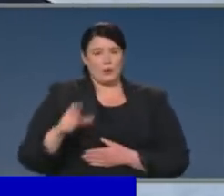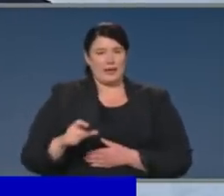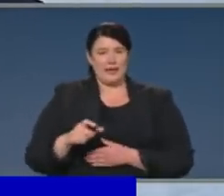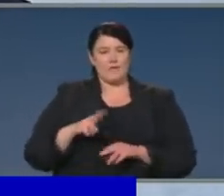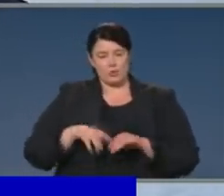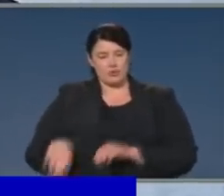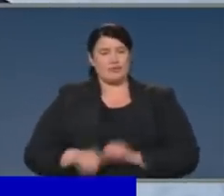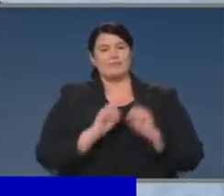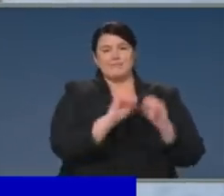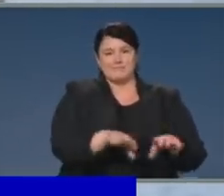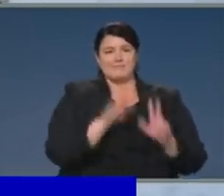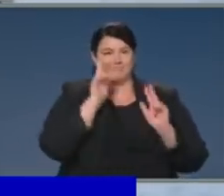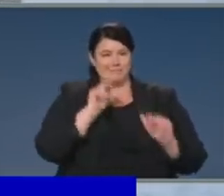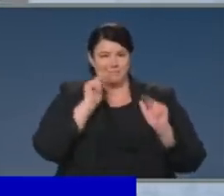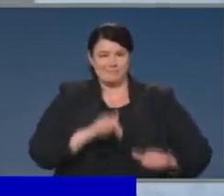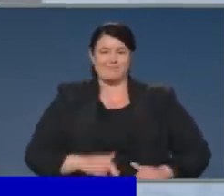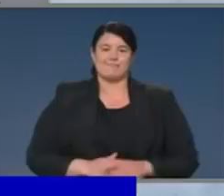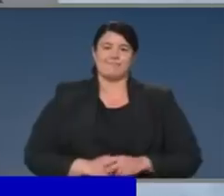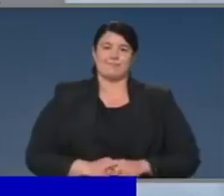prior to those things coming into effect.